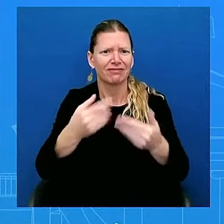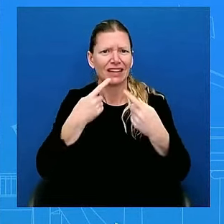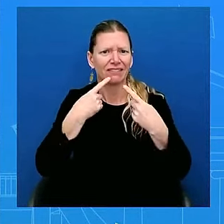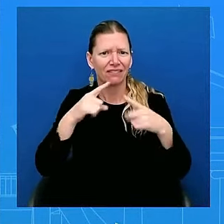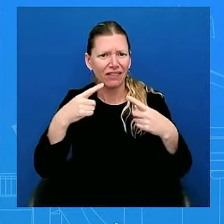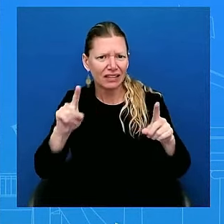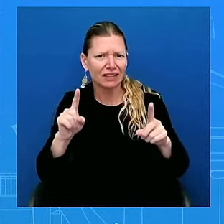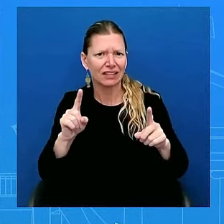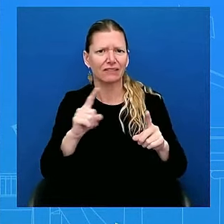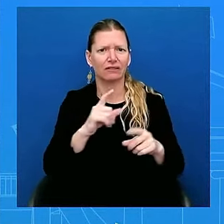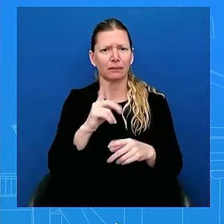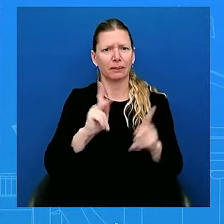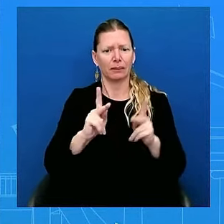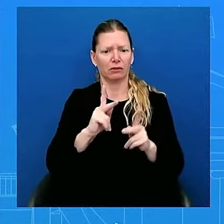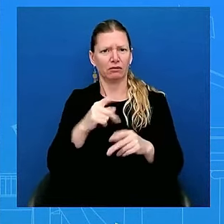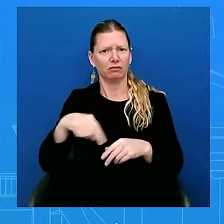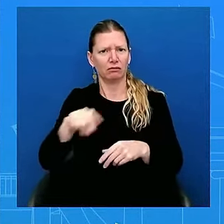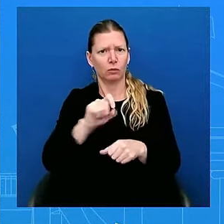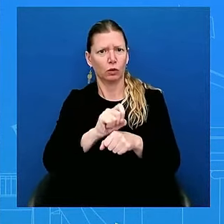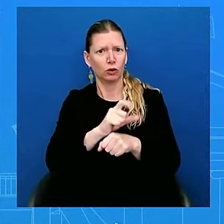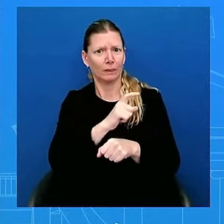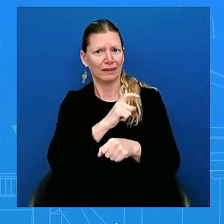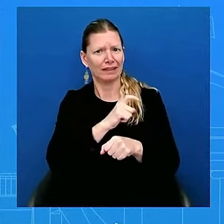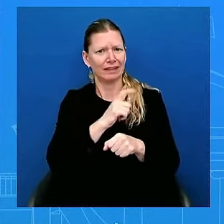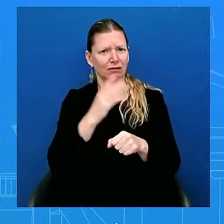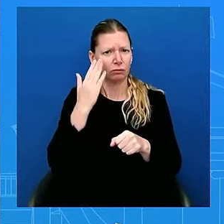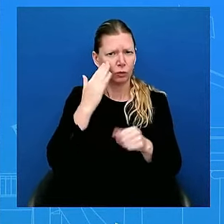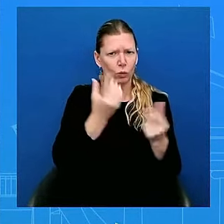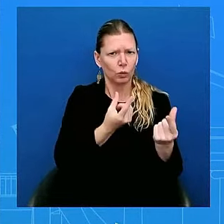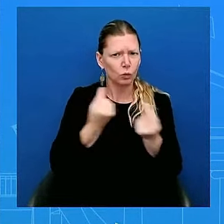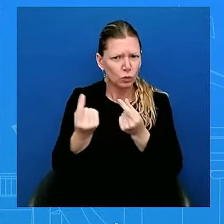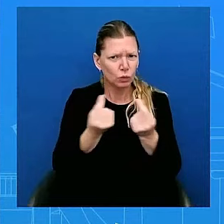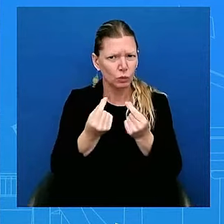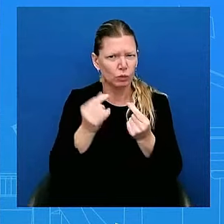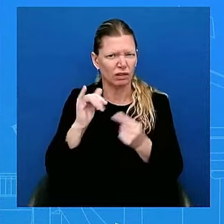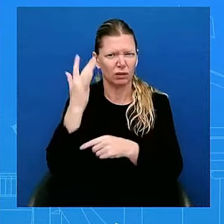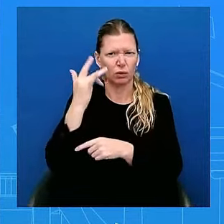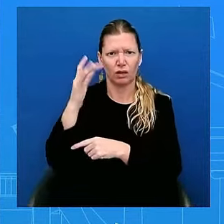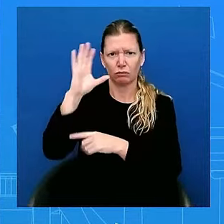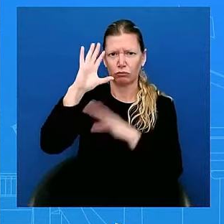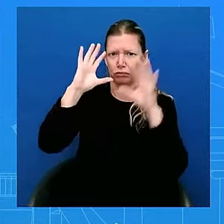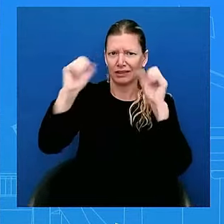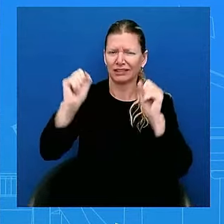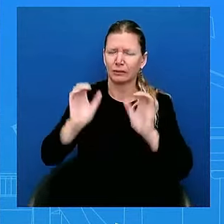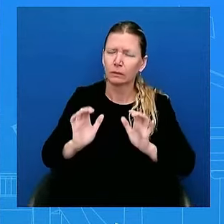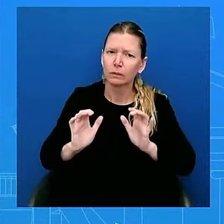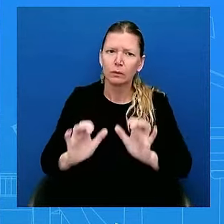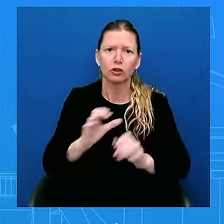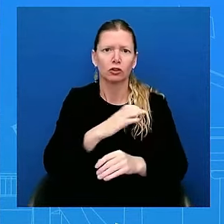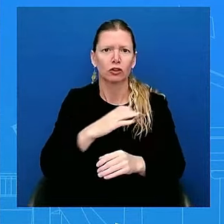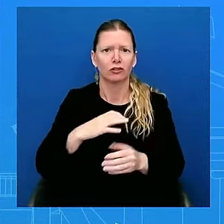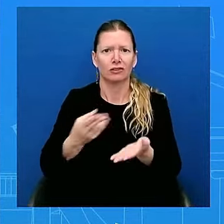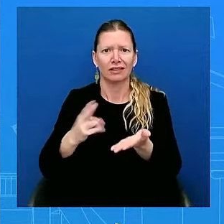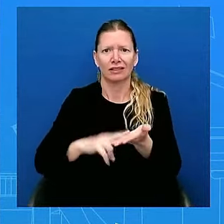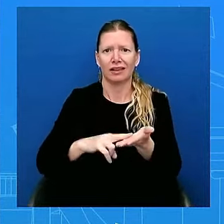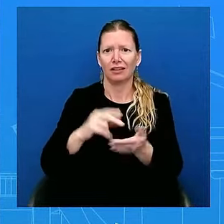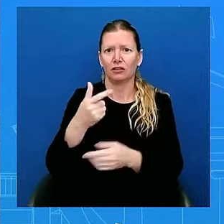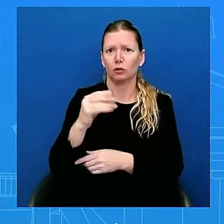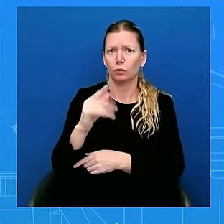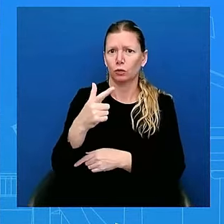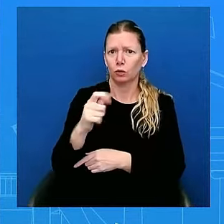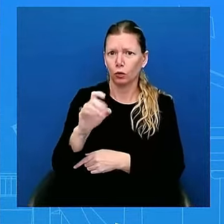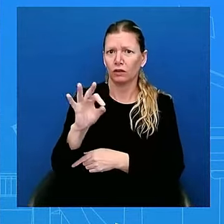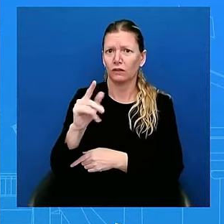pushed Congress to pass a George Floyd Justice in Policing Act and signed an executive order to make federal policing the gold